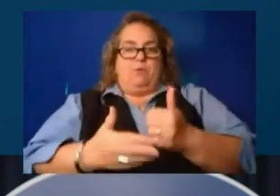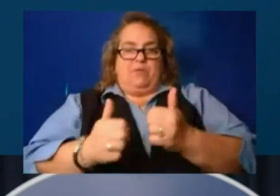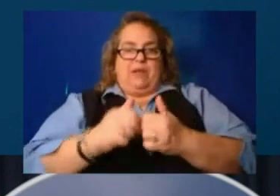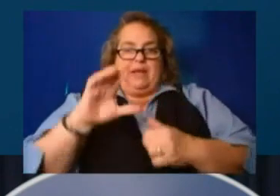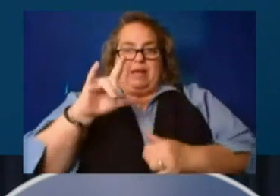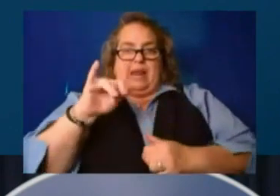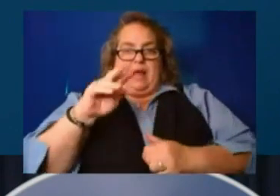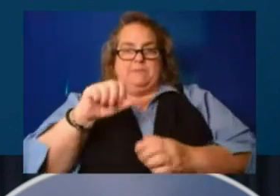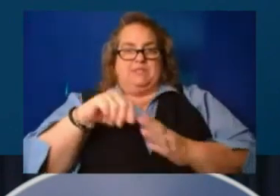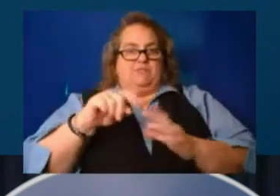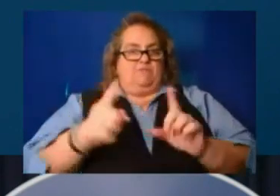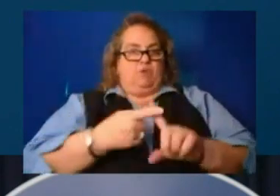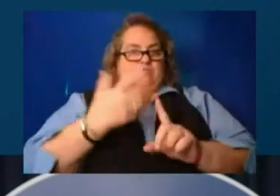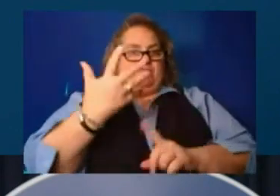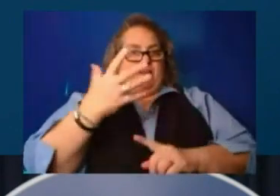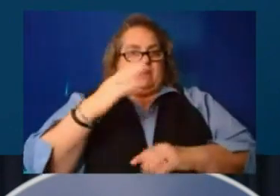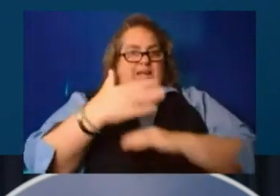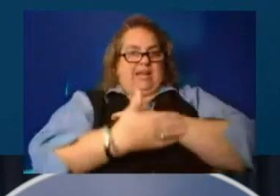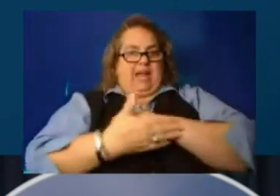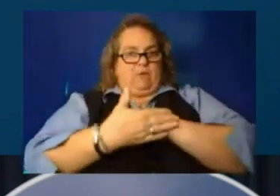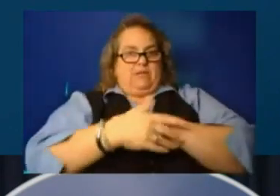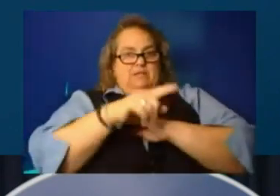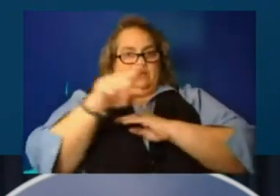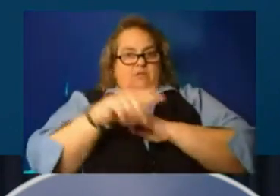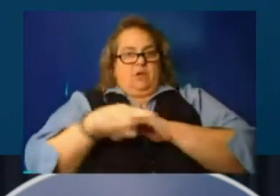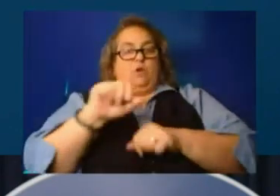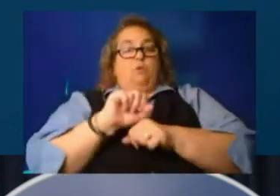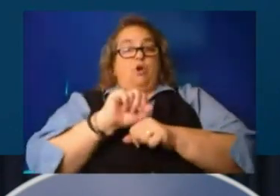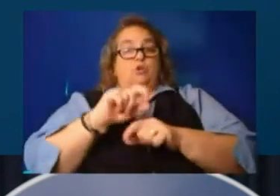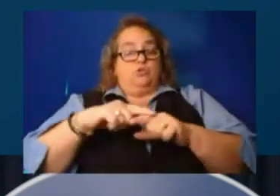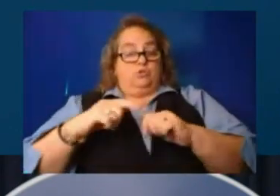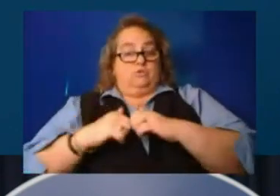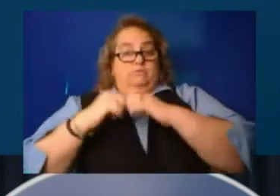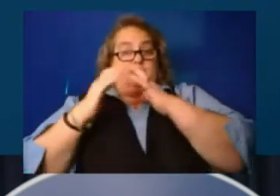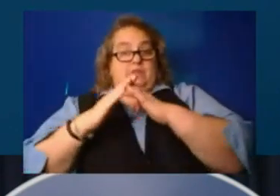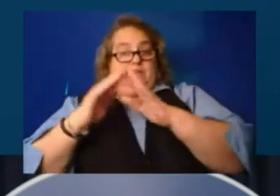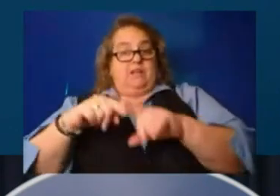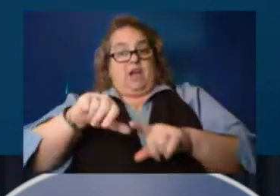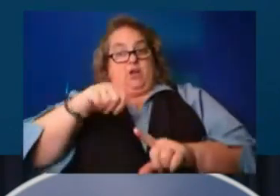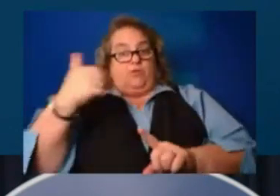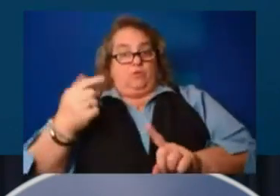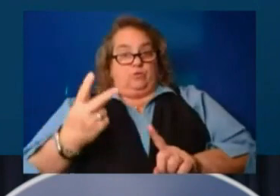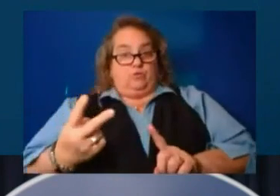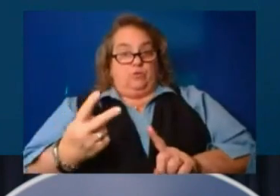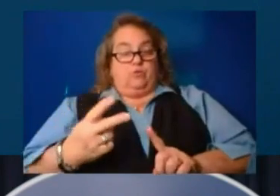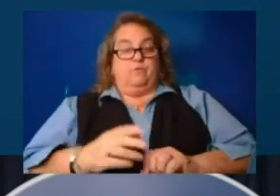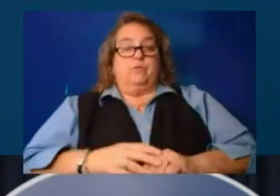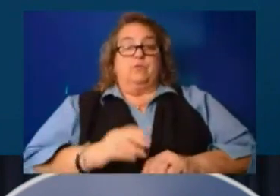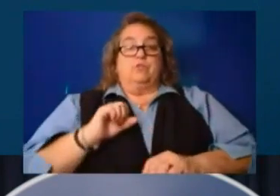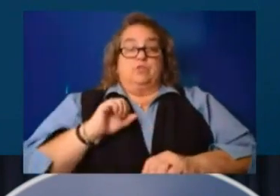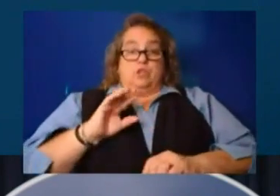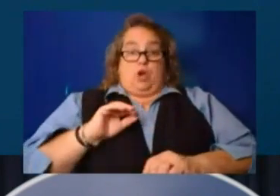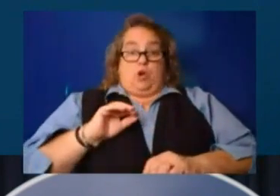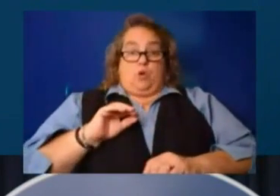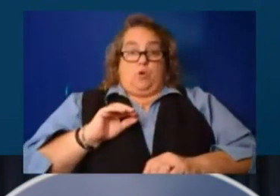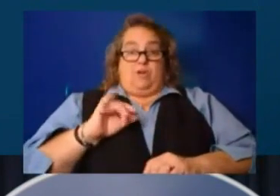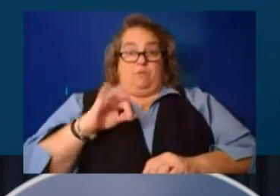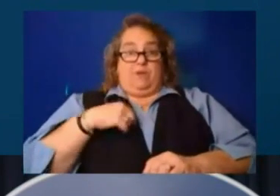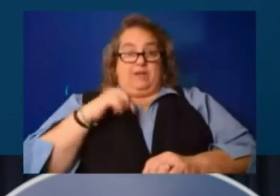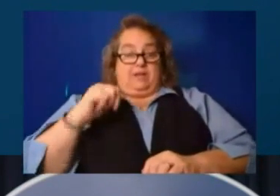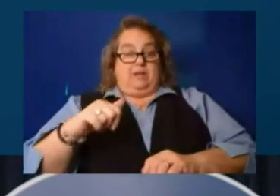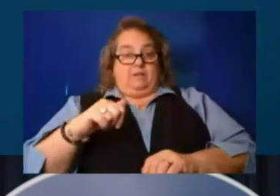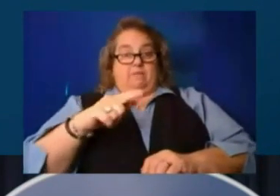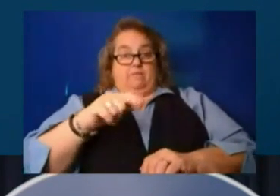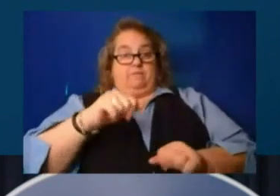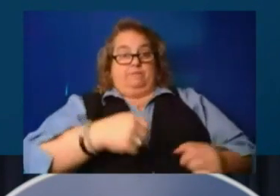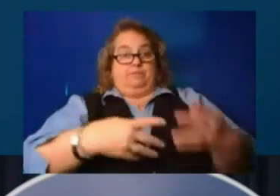counties. I know they're working to get them up in the other two. So, um, if we can put up the FEMA locations